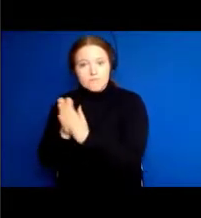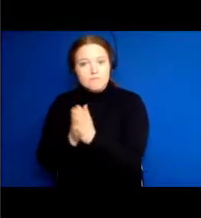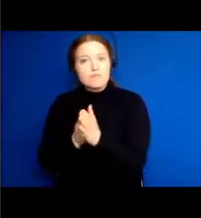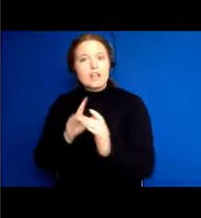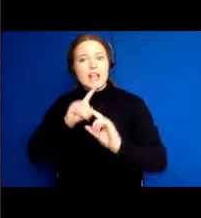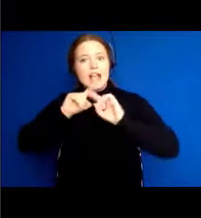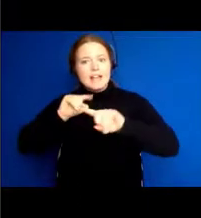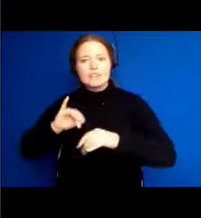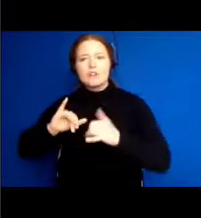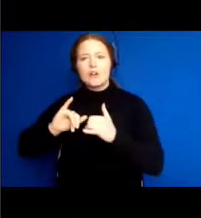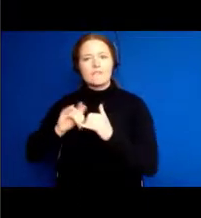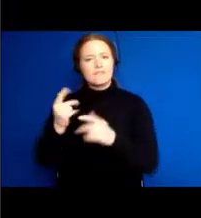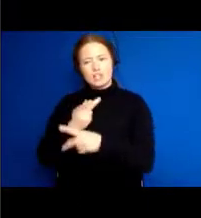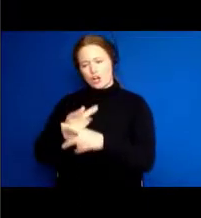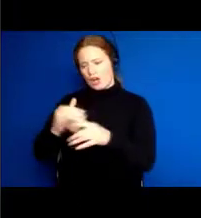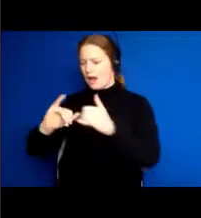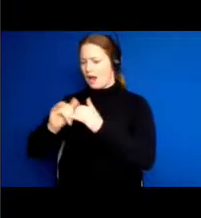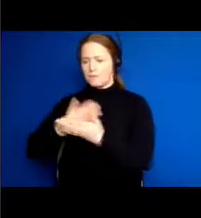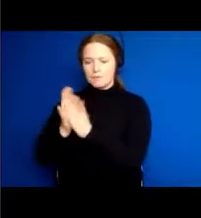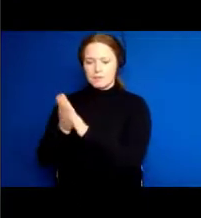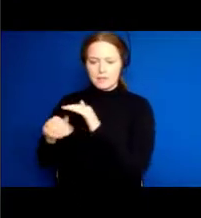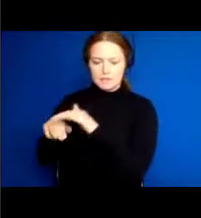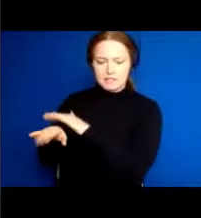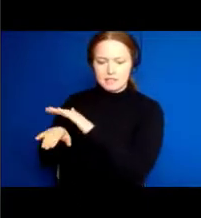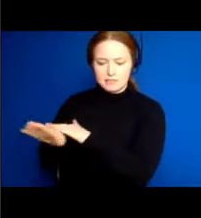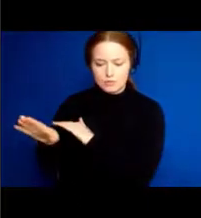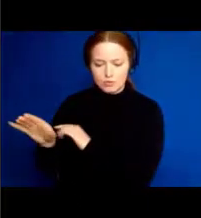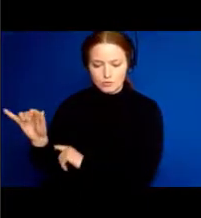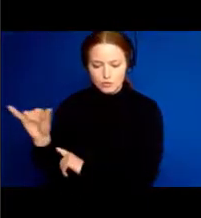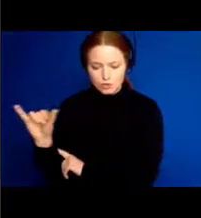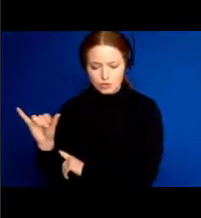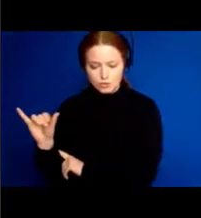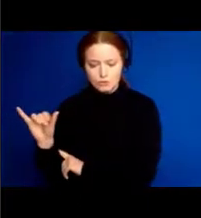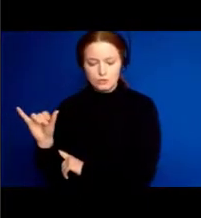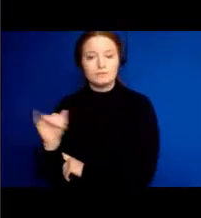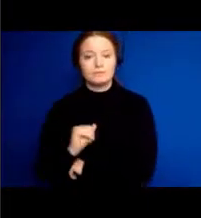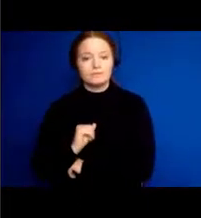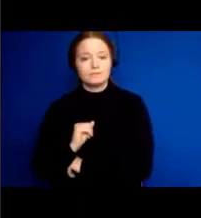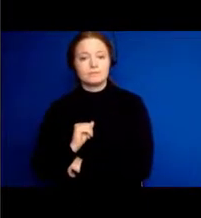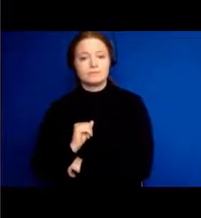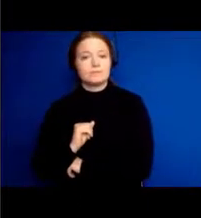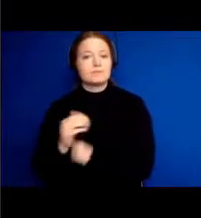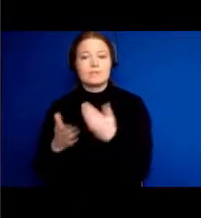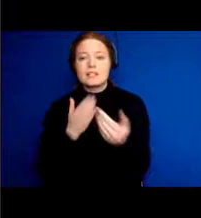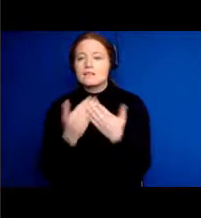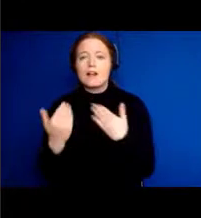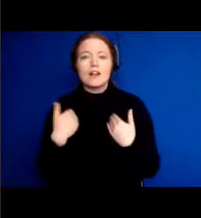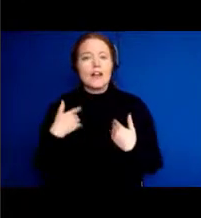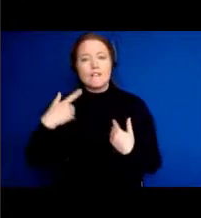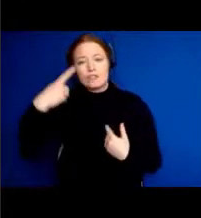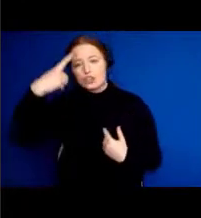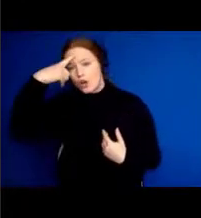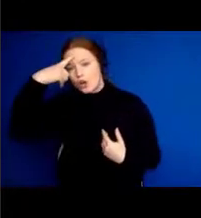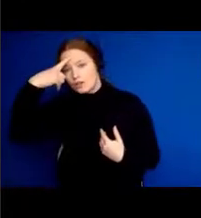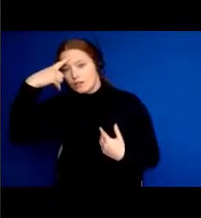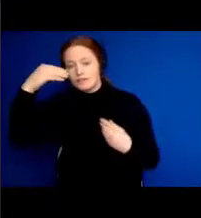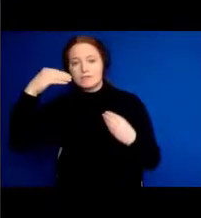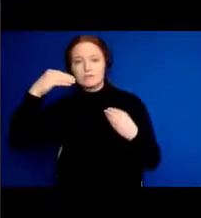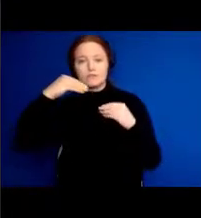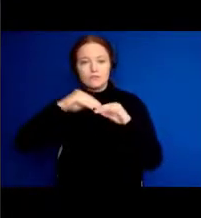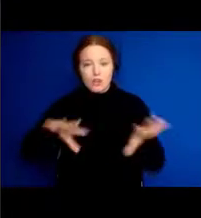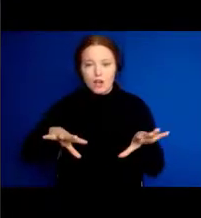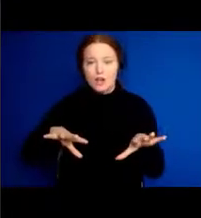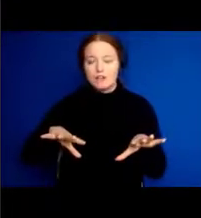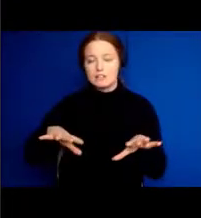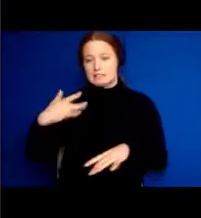and do the things that you would enjoy doing, even if you have some cognitive loss, even if you have some sensory loss, even if you have